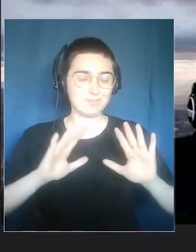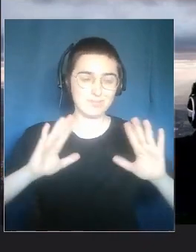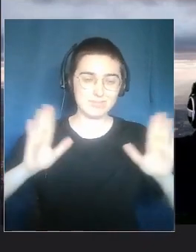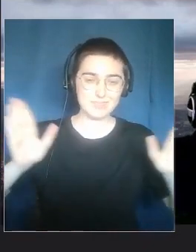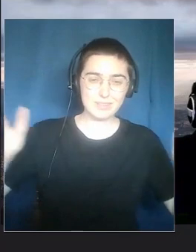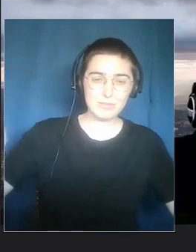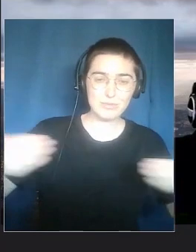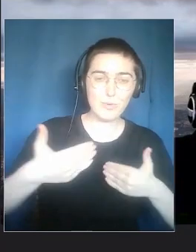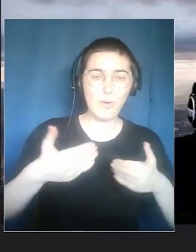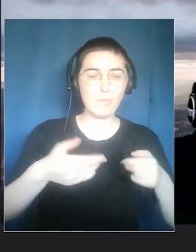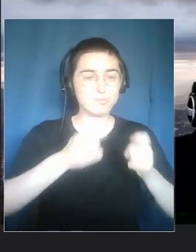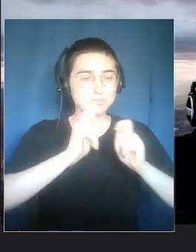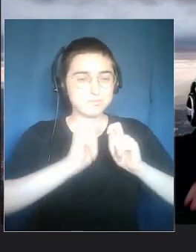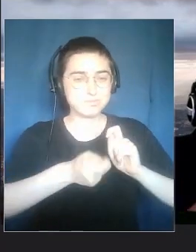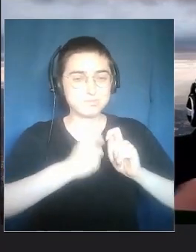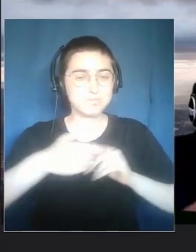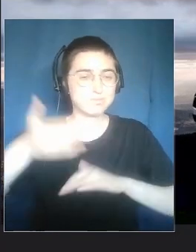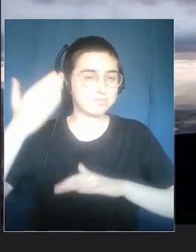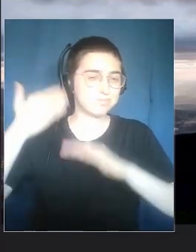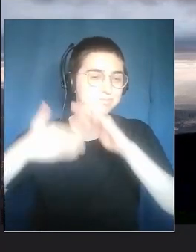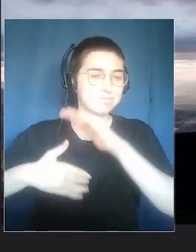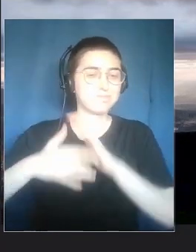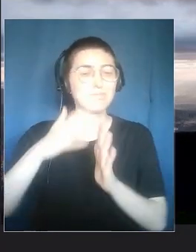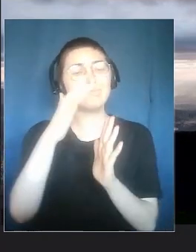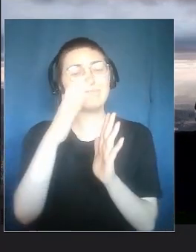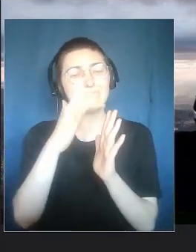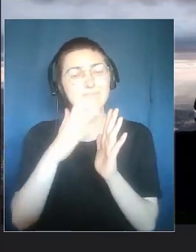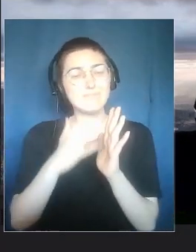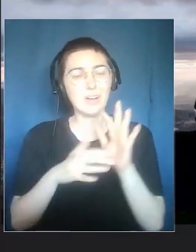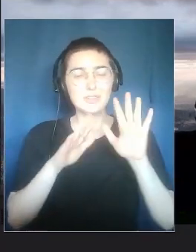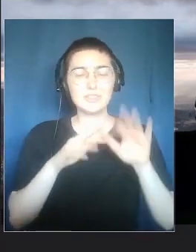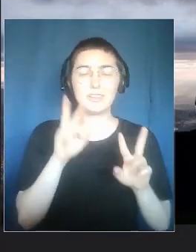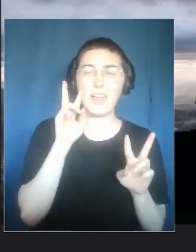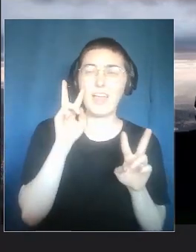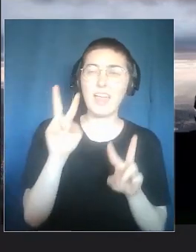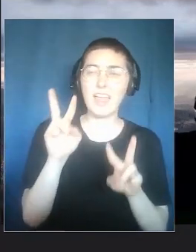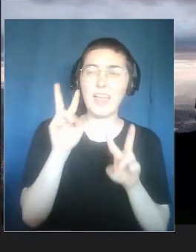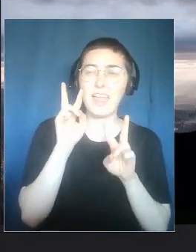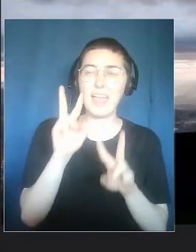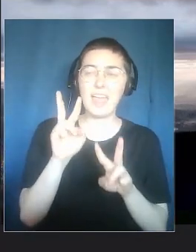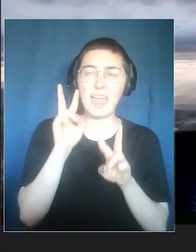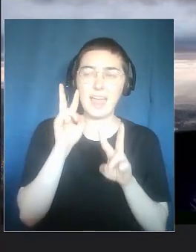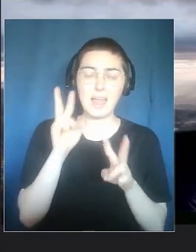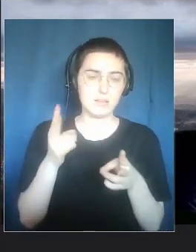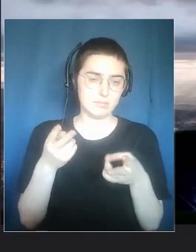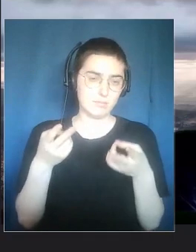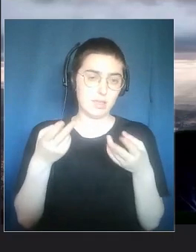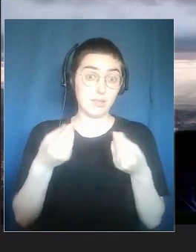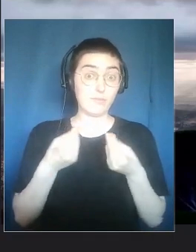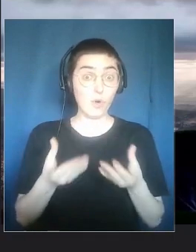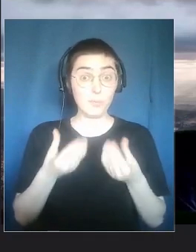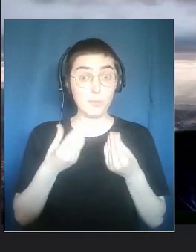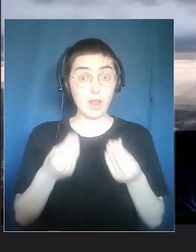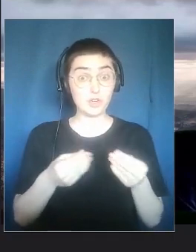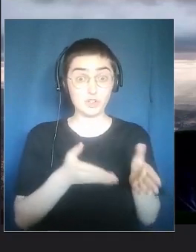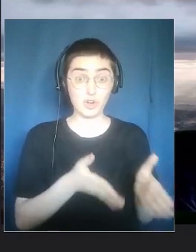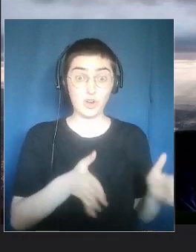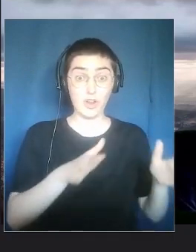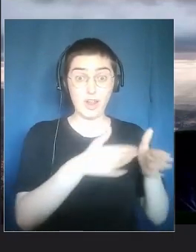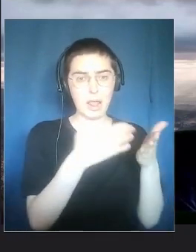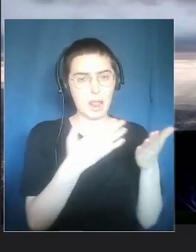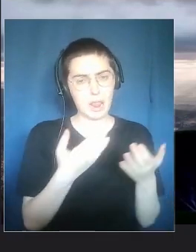And there was a room to play cards. And at the end, in the case